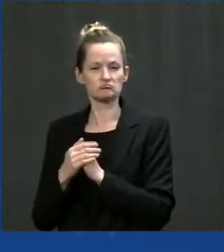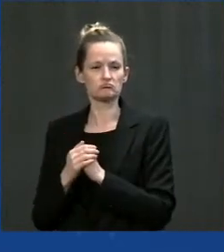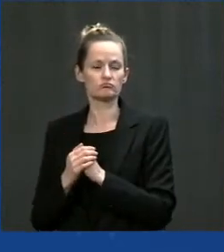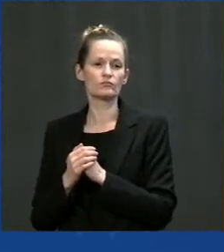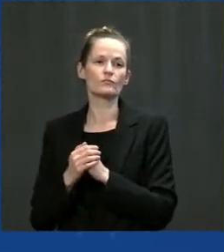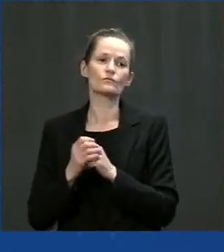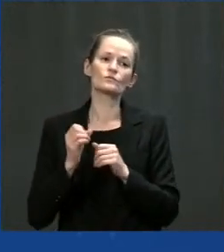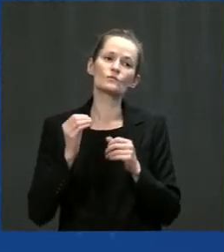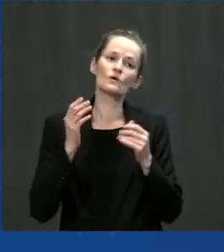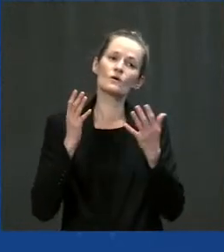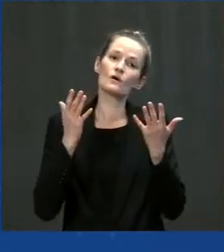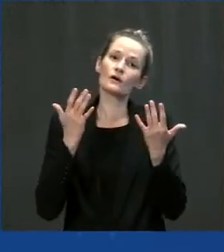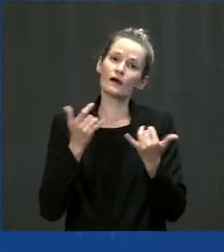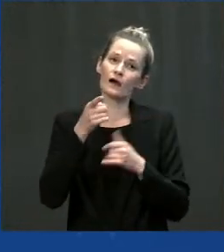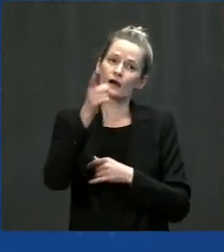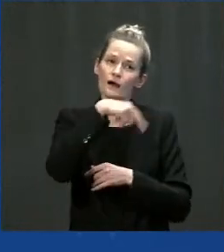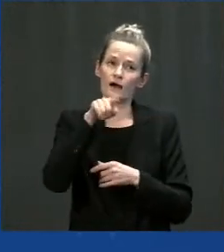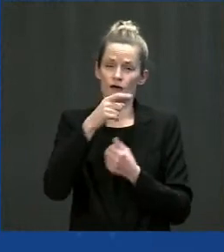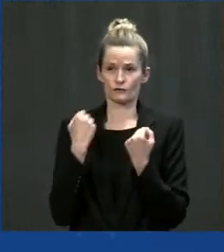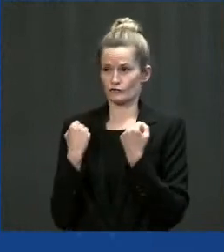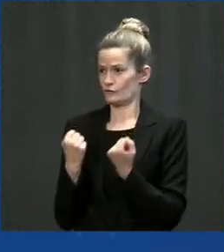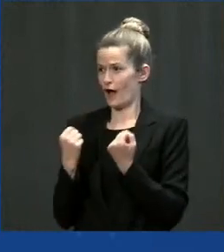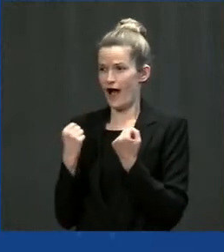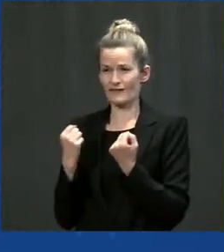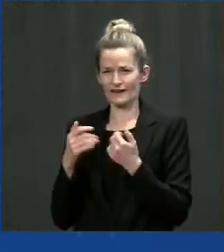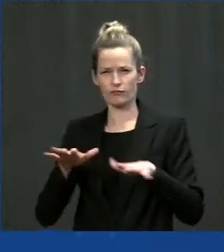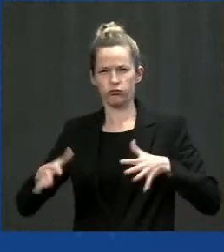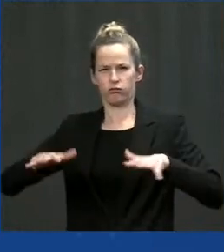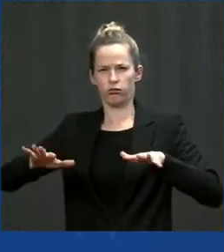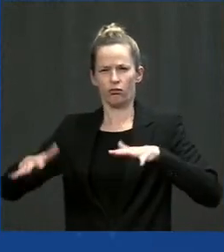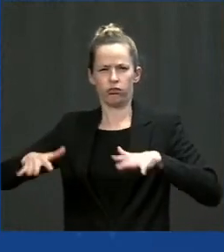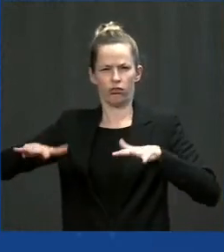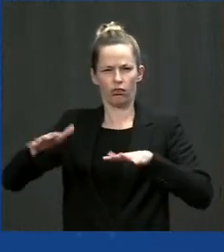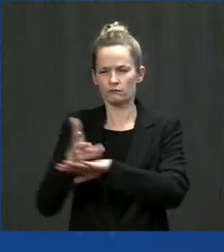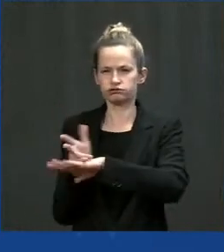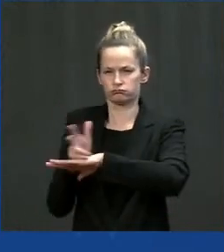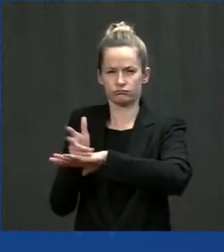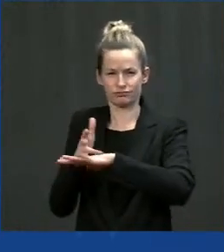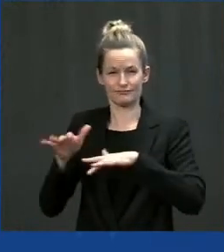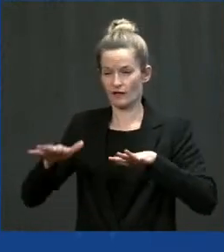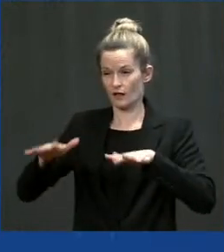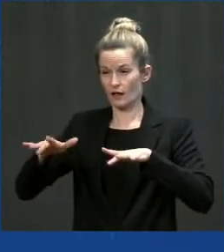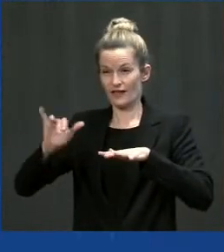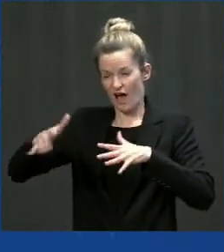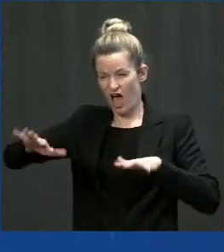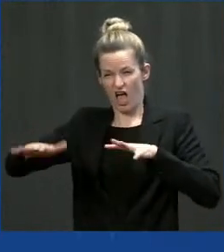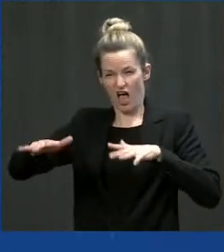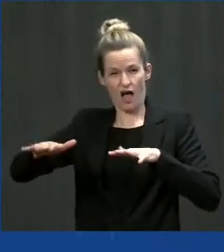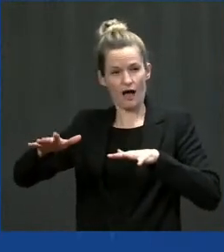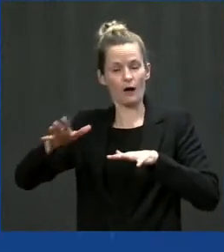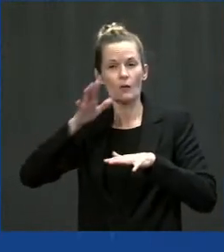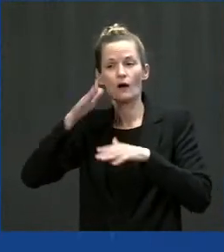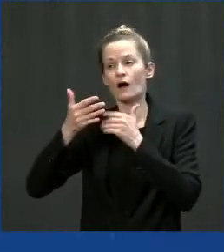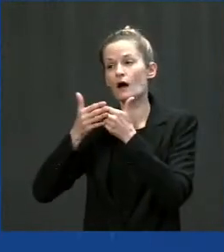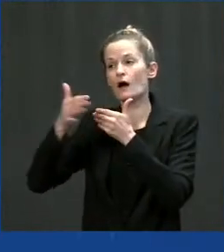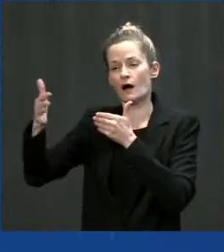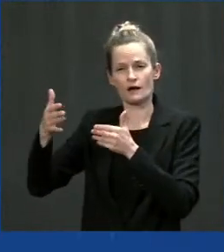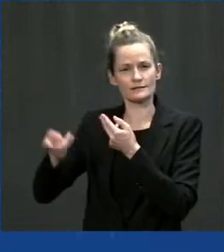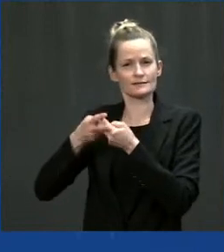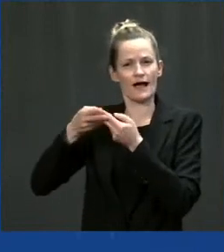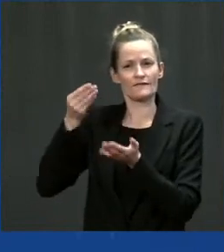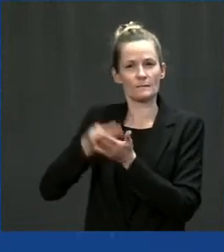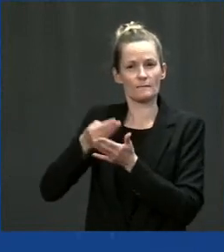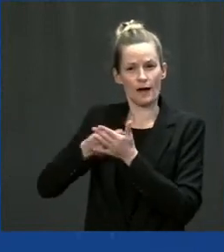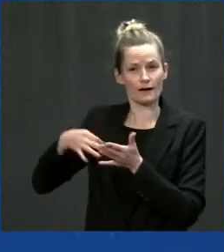drivers and small businesses money and time. That's $7.26 billion to make commutes or the drive to